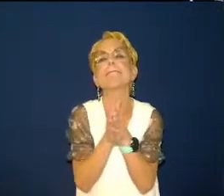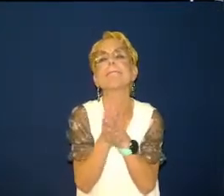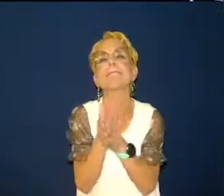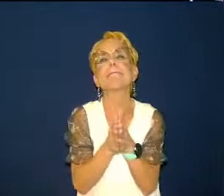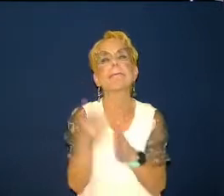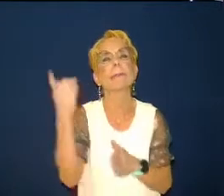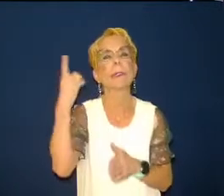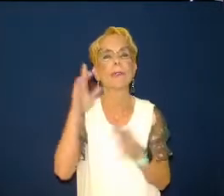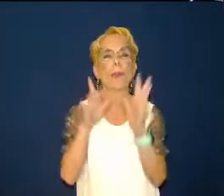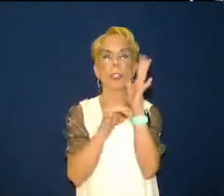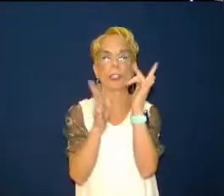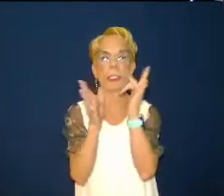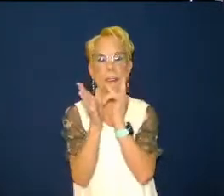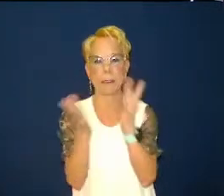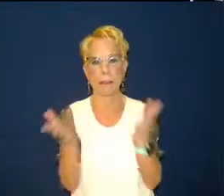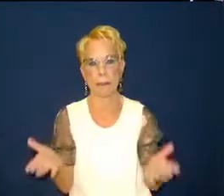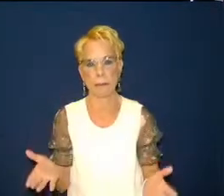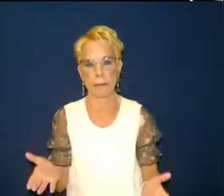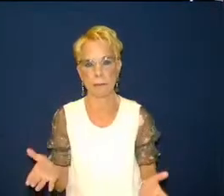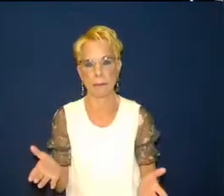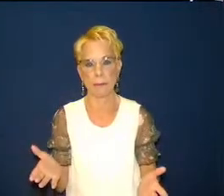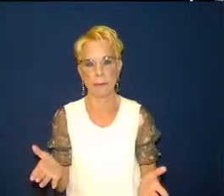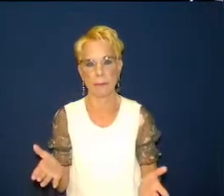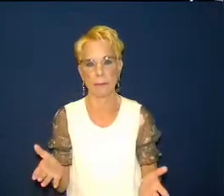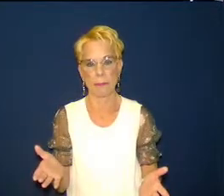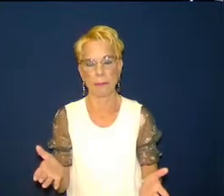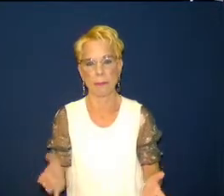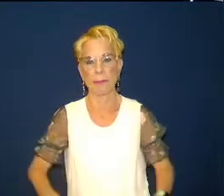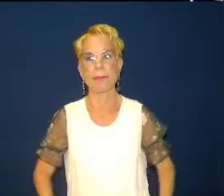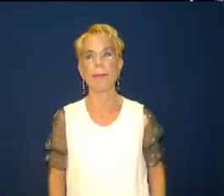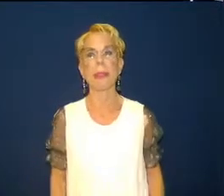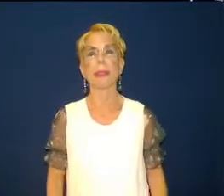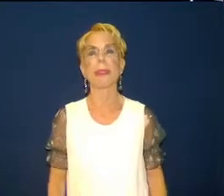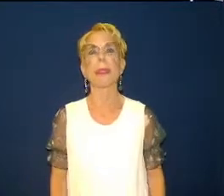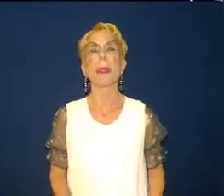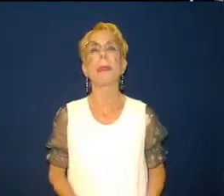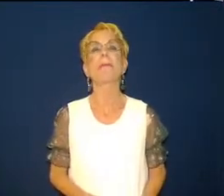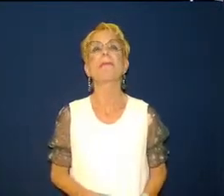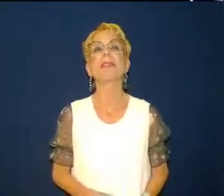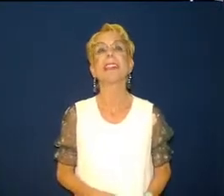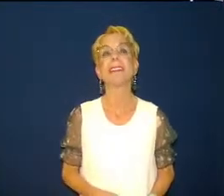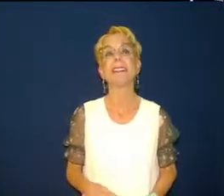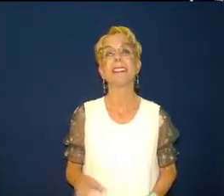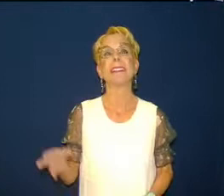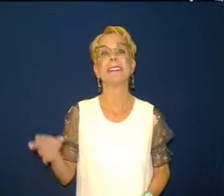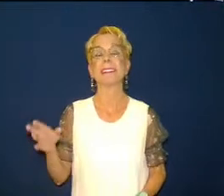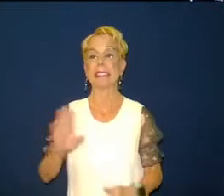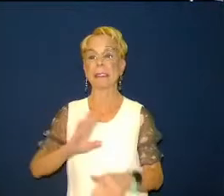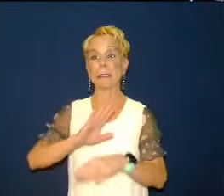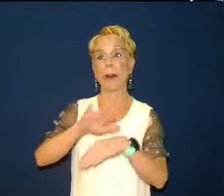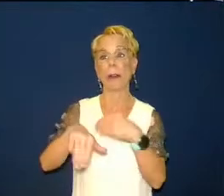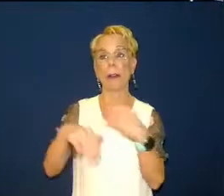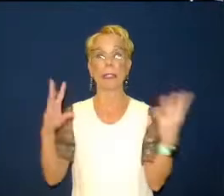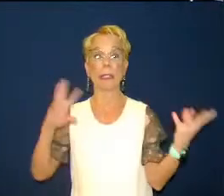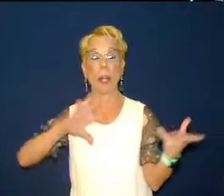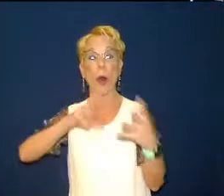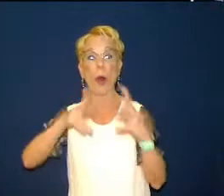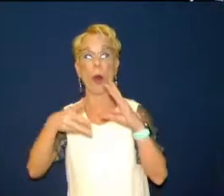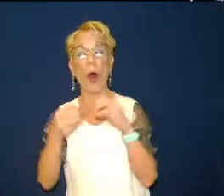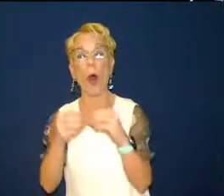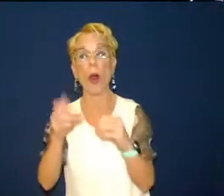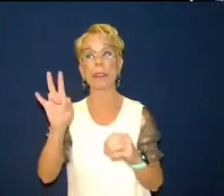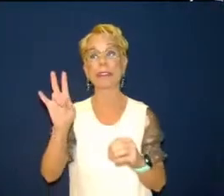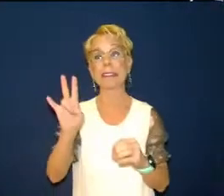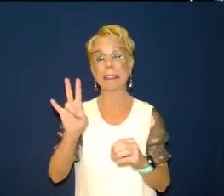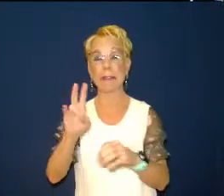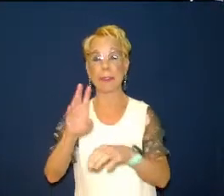all these churches he never does tell them what's wrong without giving a plan on how to dig it dig themselves out without digging a hole